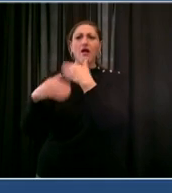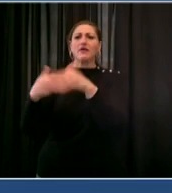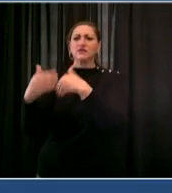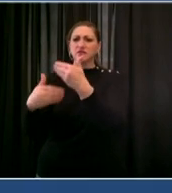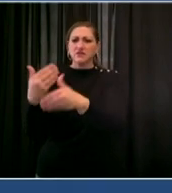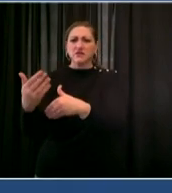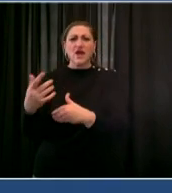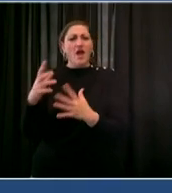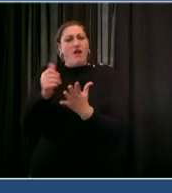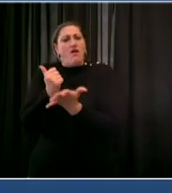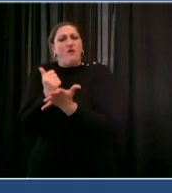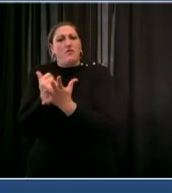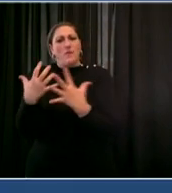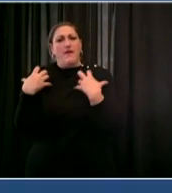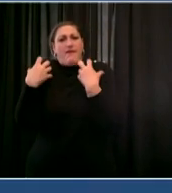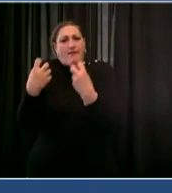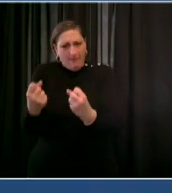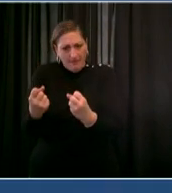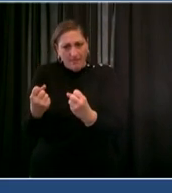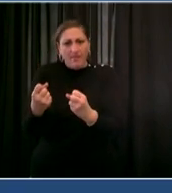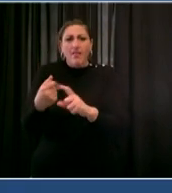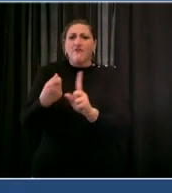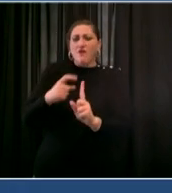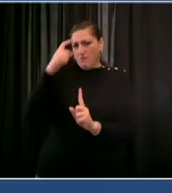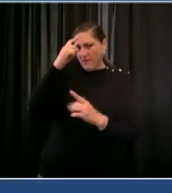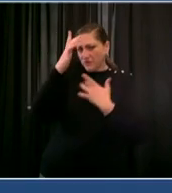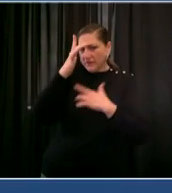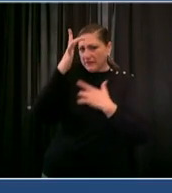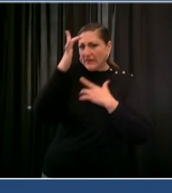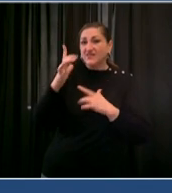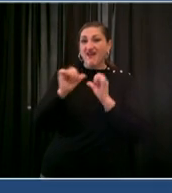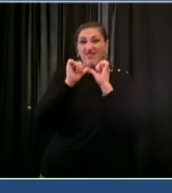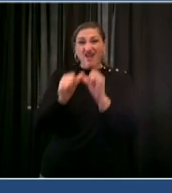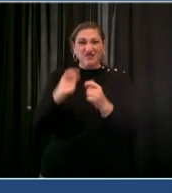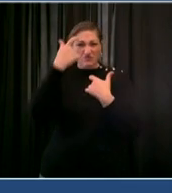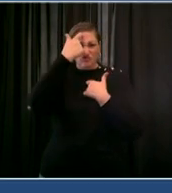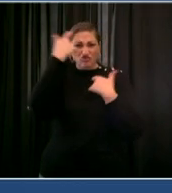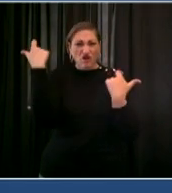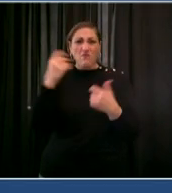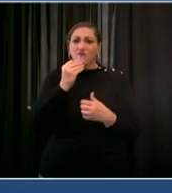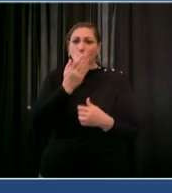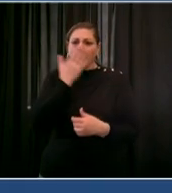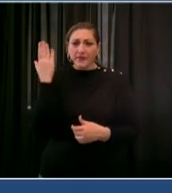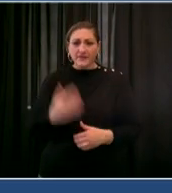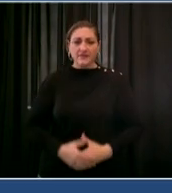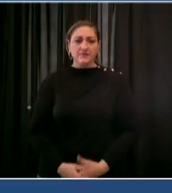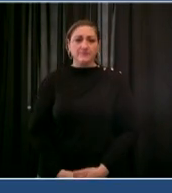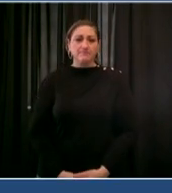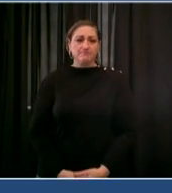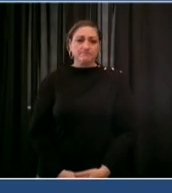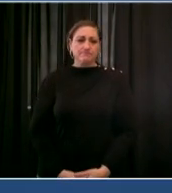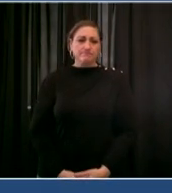long-term untreated psychosis and most importantly we are connecting them with supportive